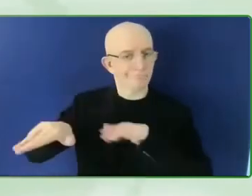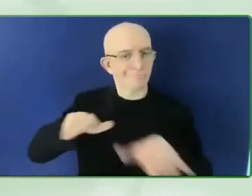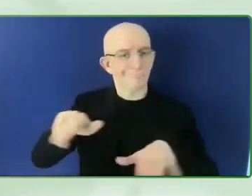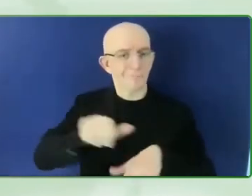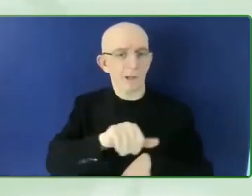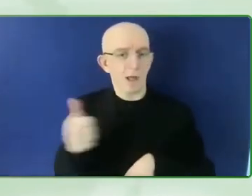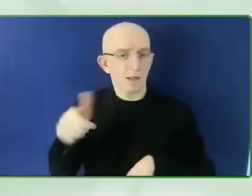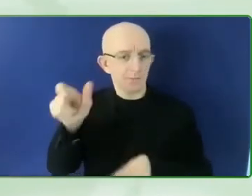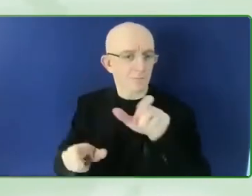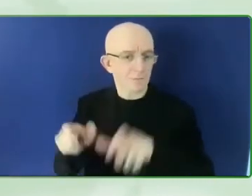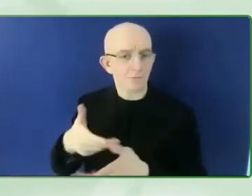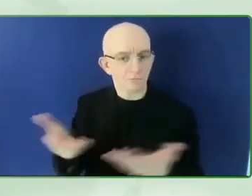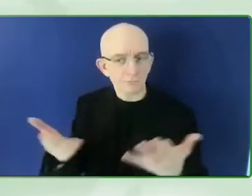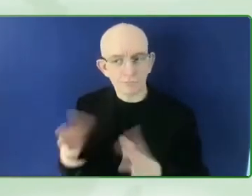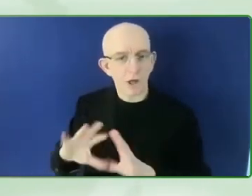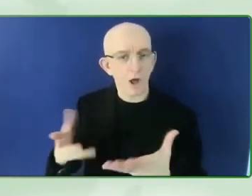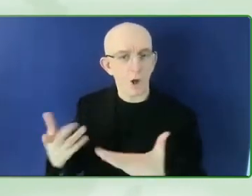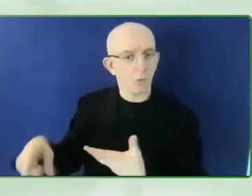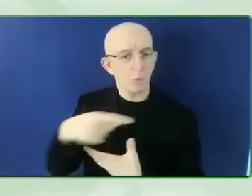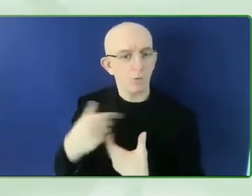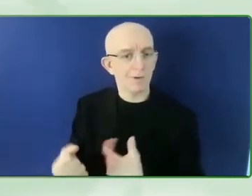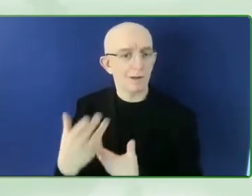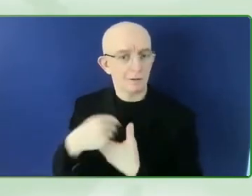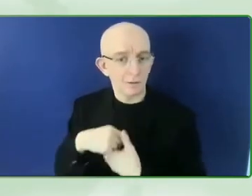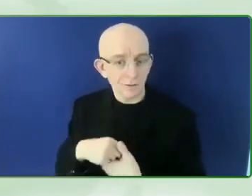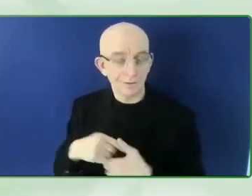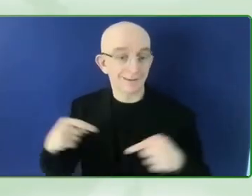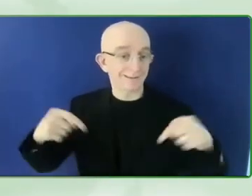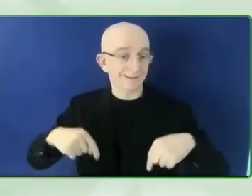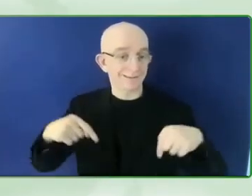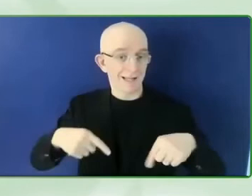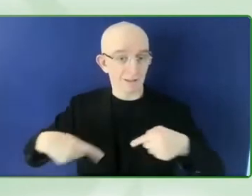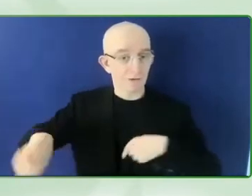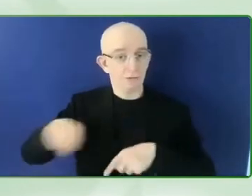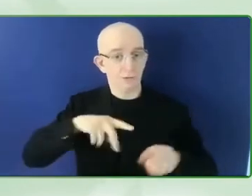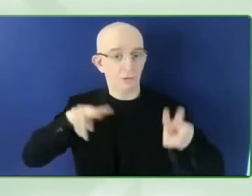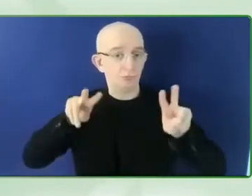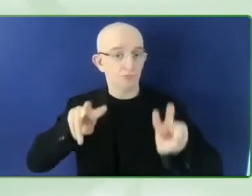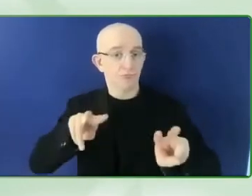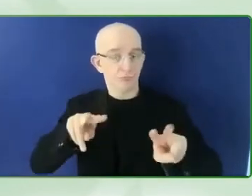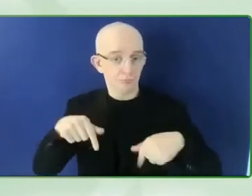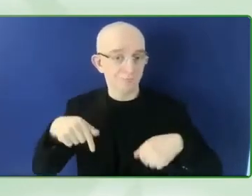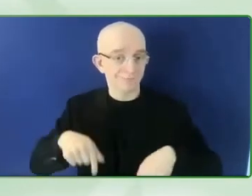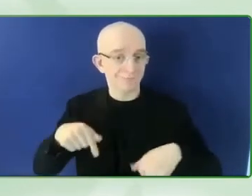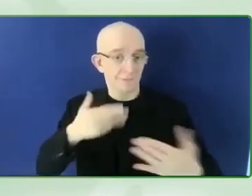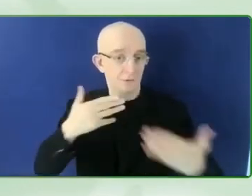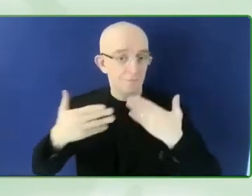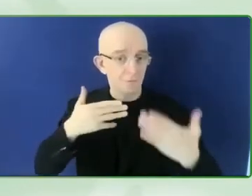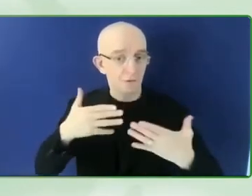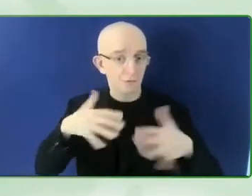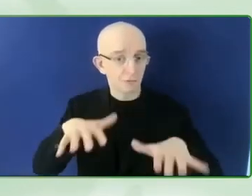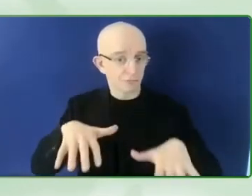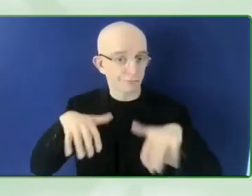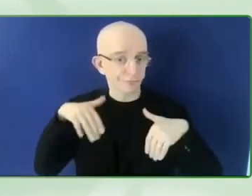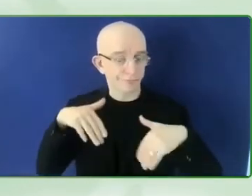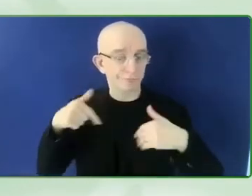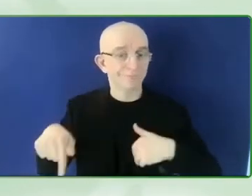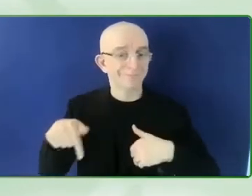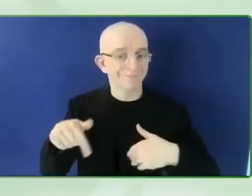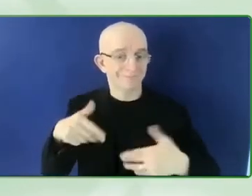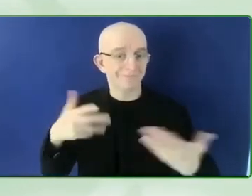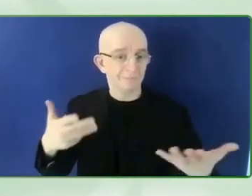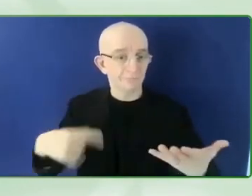Organisations, NGOs, and other allies, to turn their attention to climate as one of the biggest threats to disability inclusion